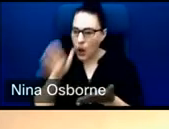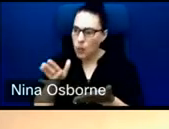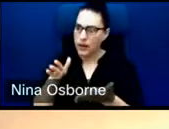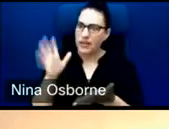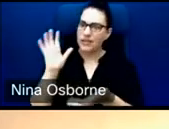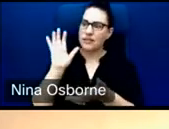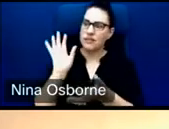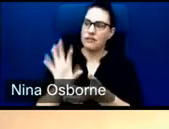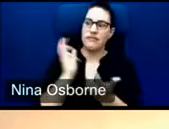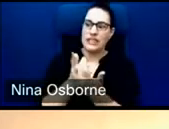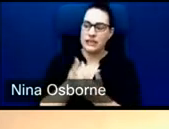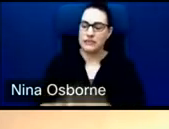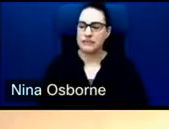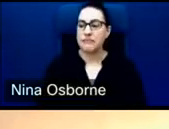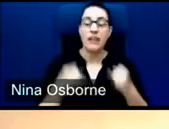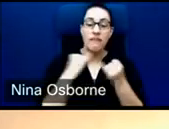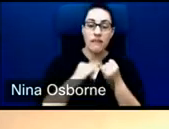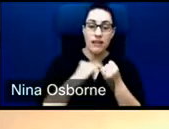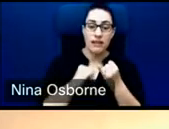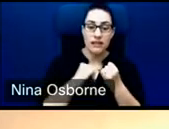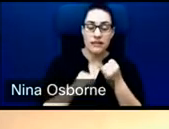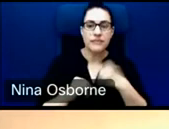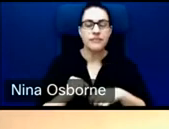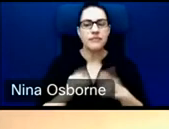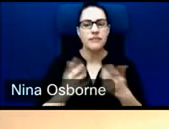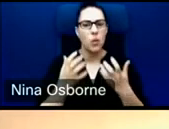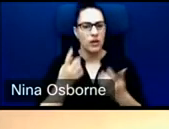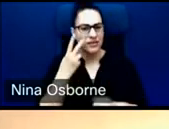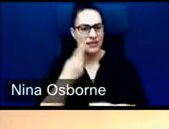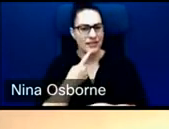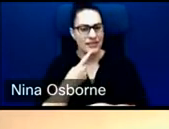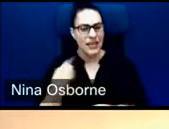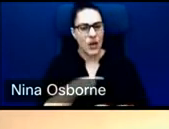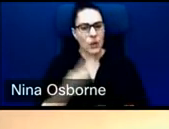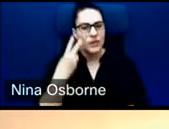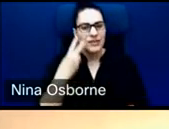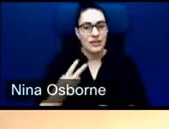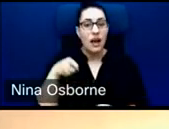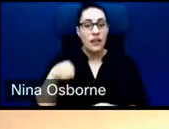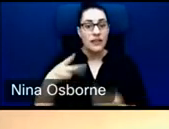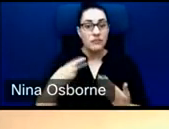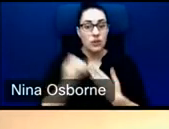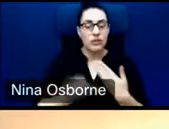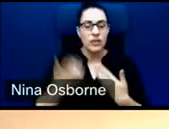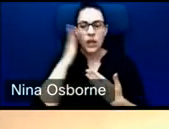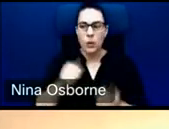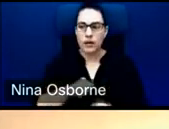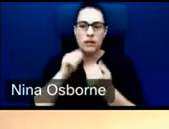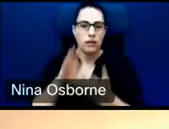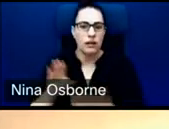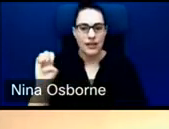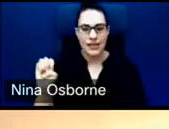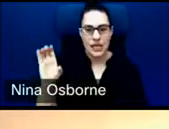that I also think is really important is we saw this as a project that addressed the ecosystem. So it's not just about providing high